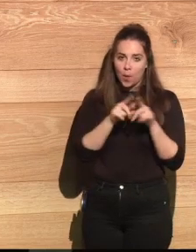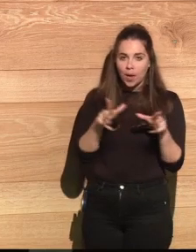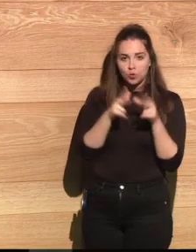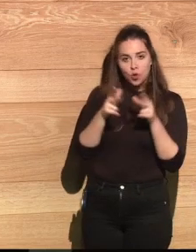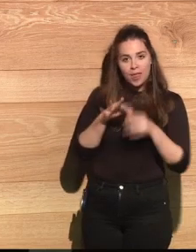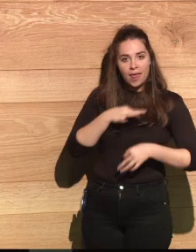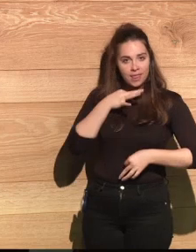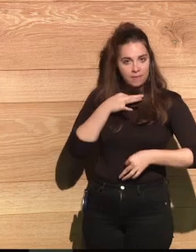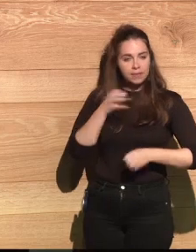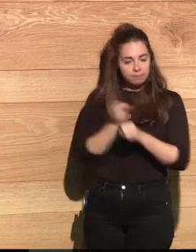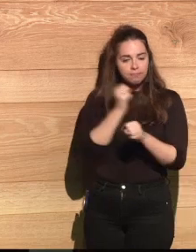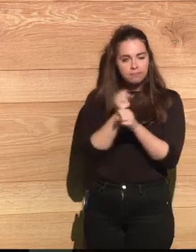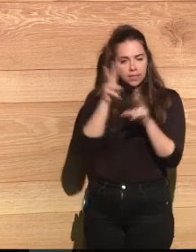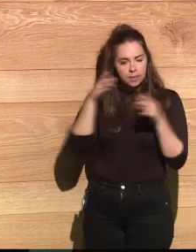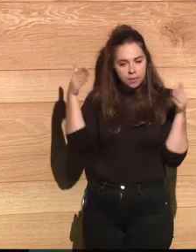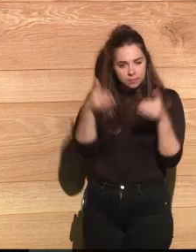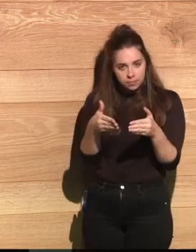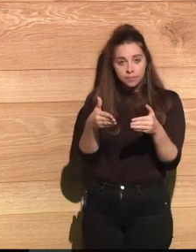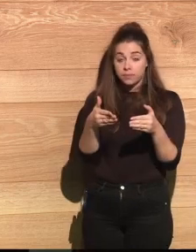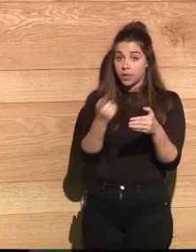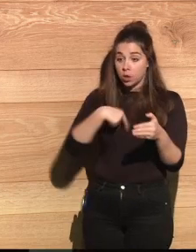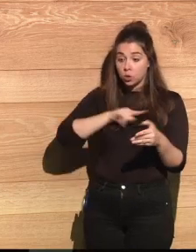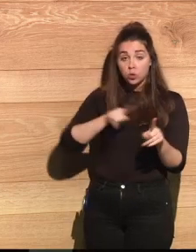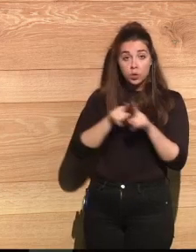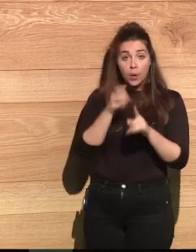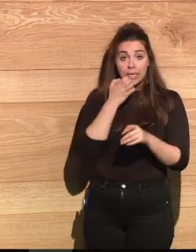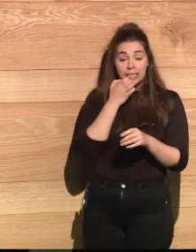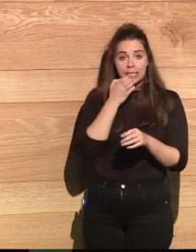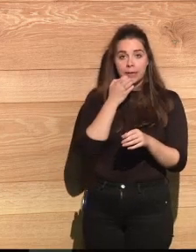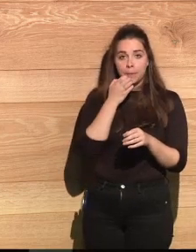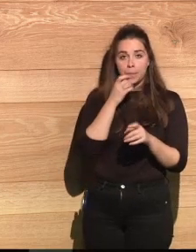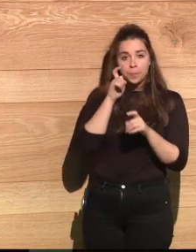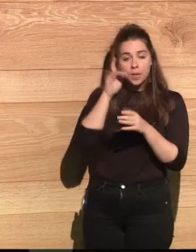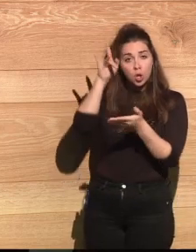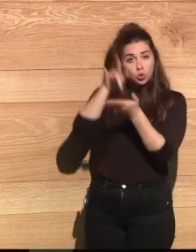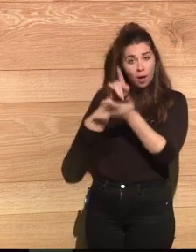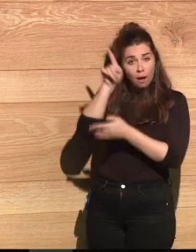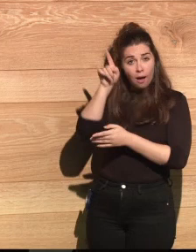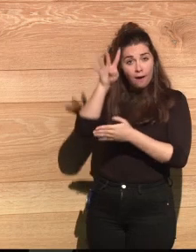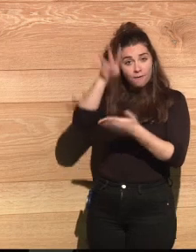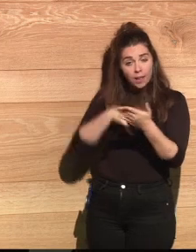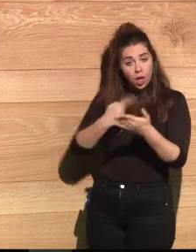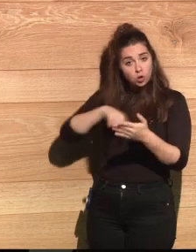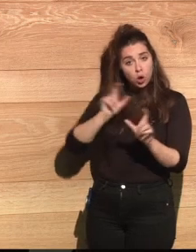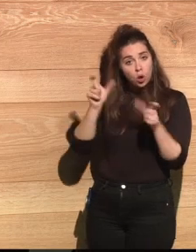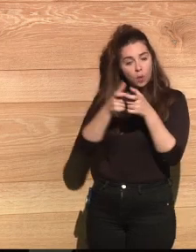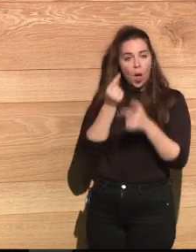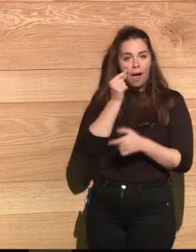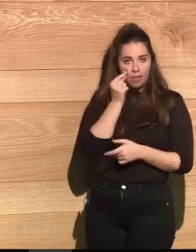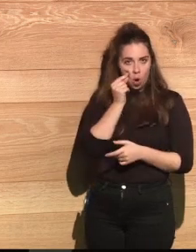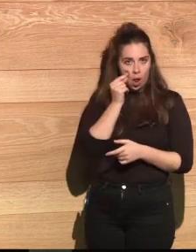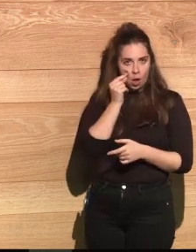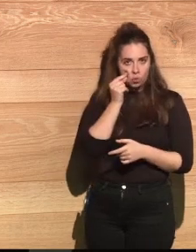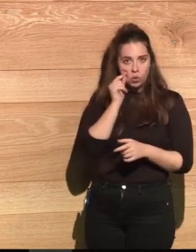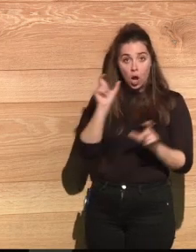several friends in civil society here that are moving the topic around. When we went to Barcelona, for example, we met with Ada Colau.